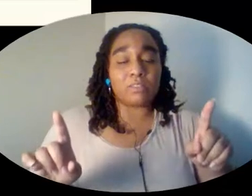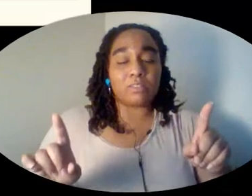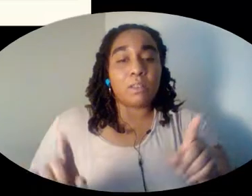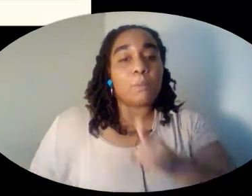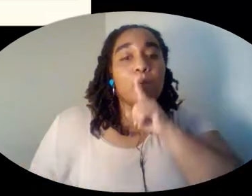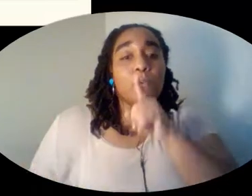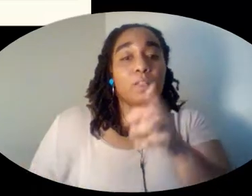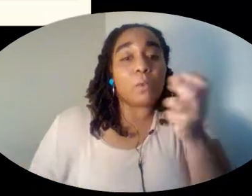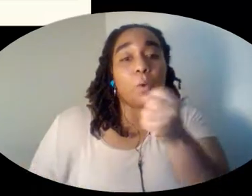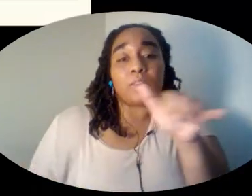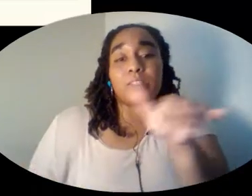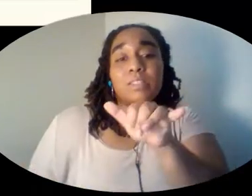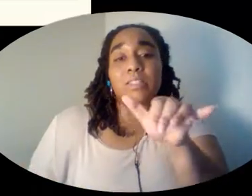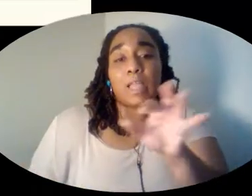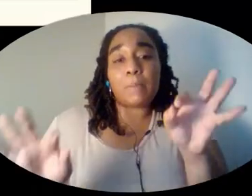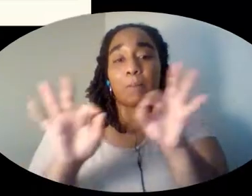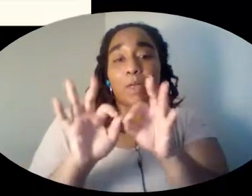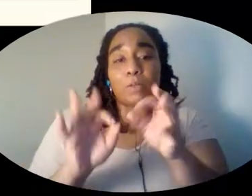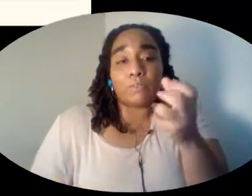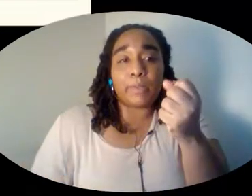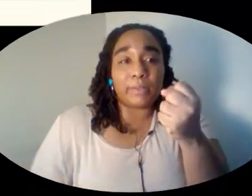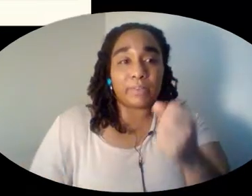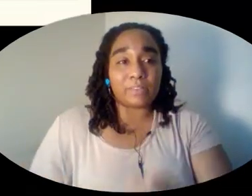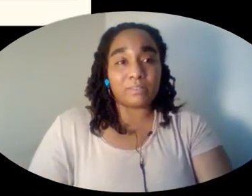they actually hold the same amount of milk.